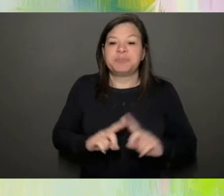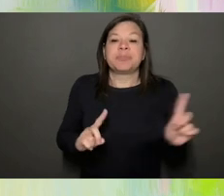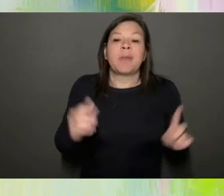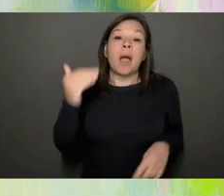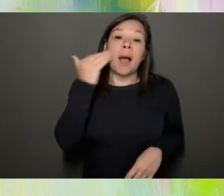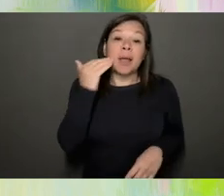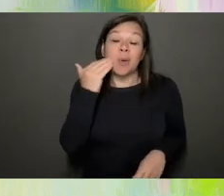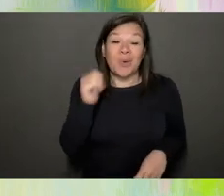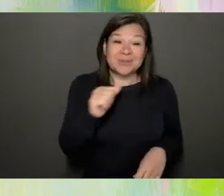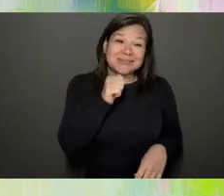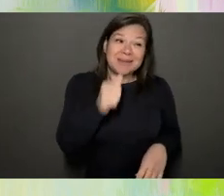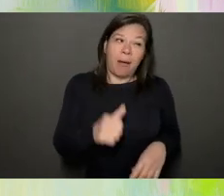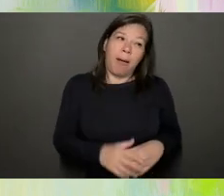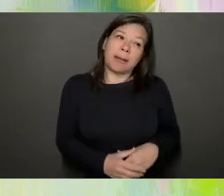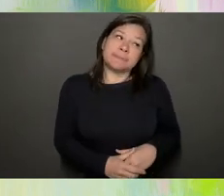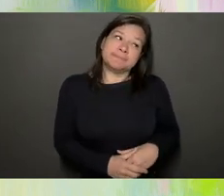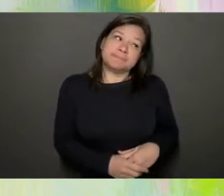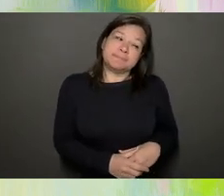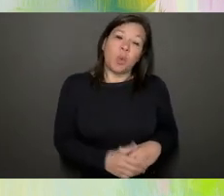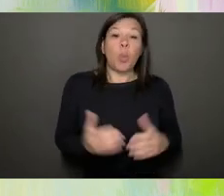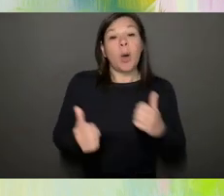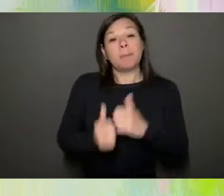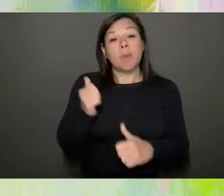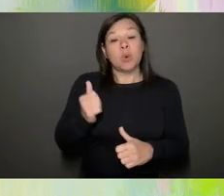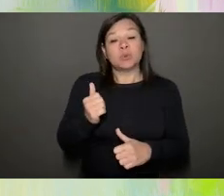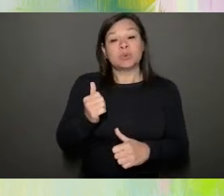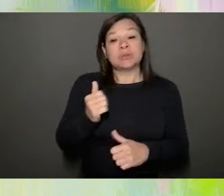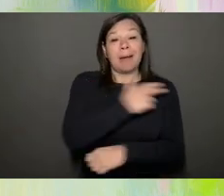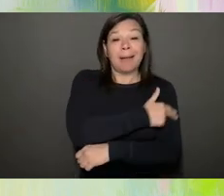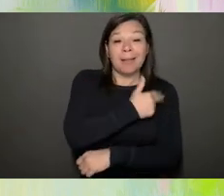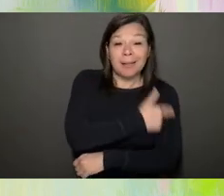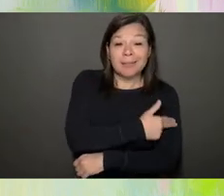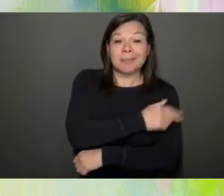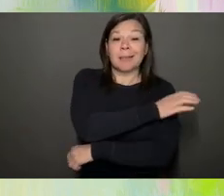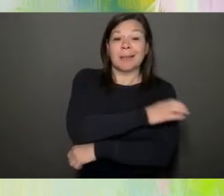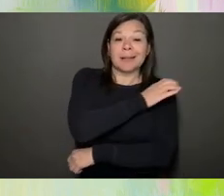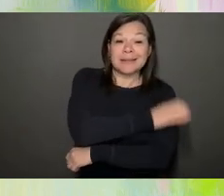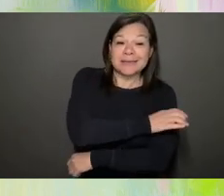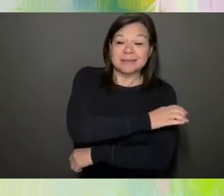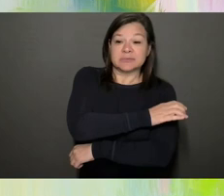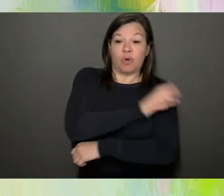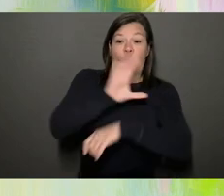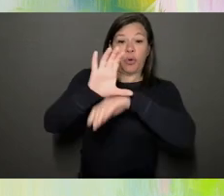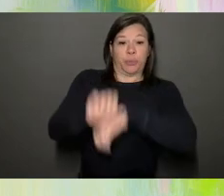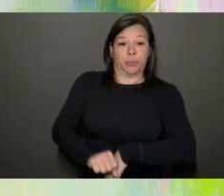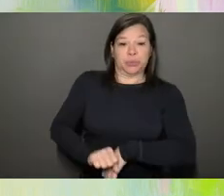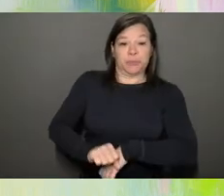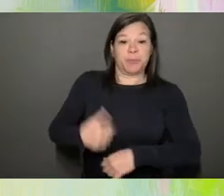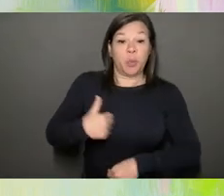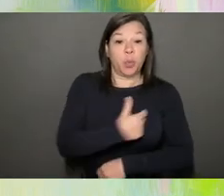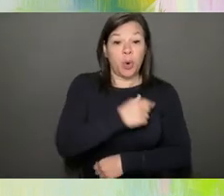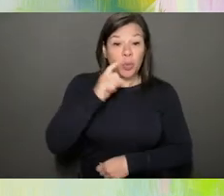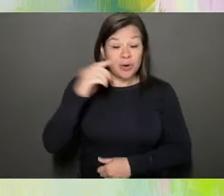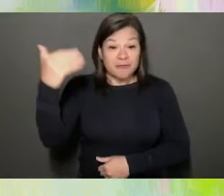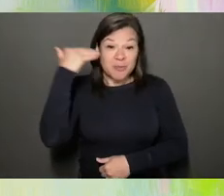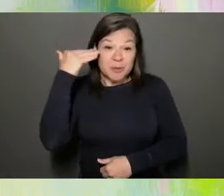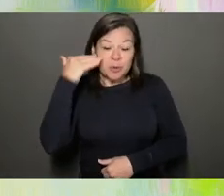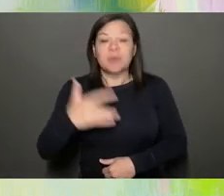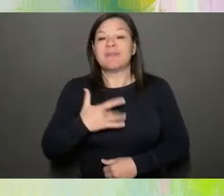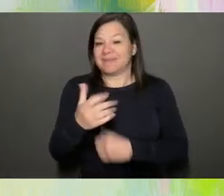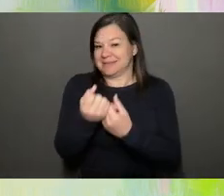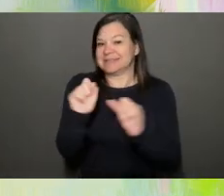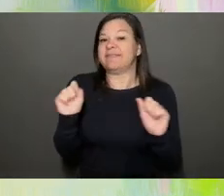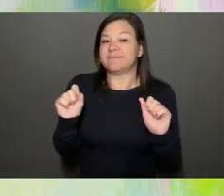most clinics or institutions are used to and that what we're familiar with is what feels safe and that change can